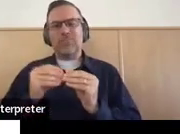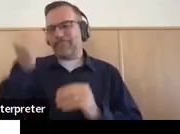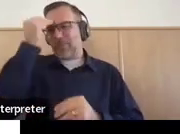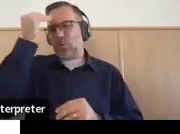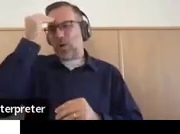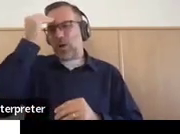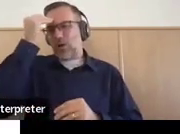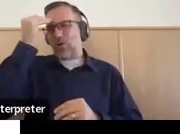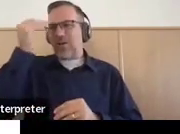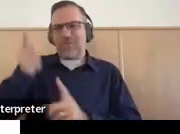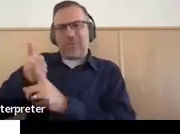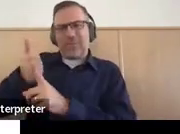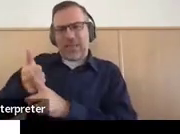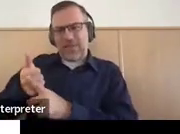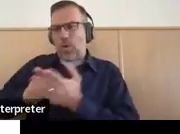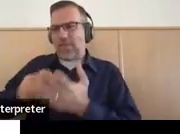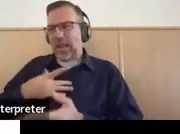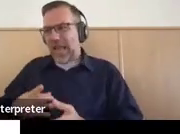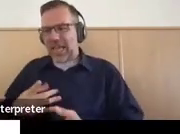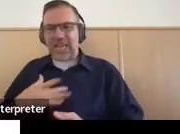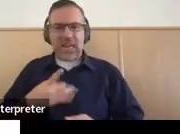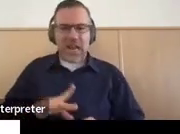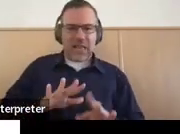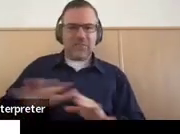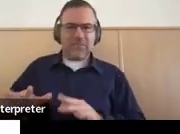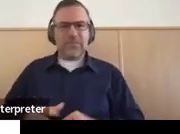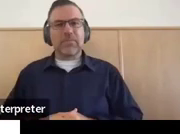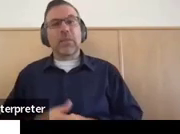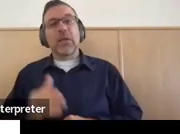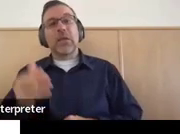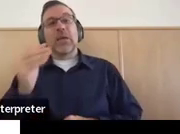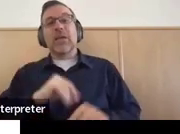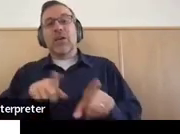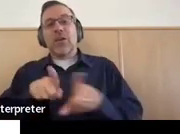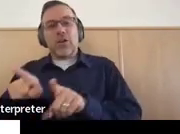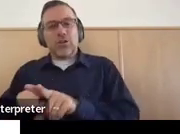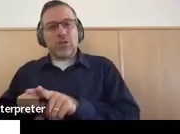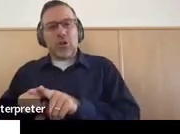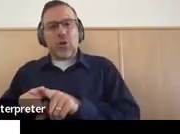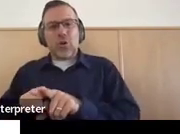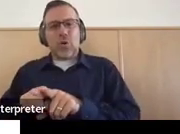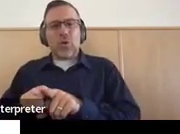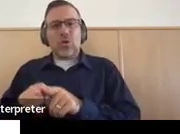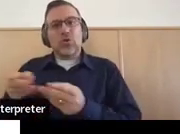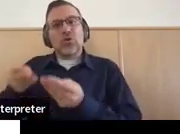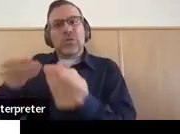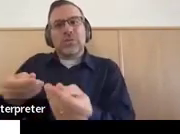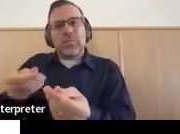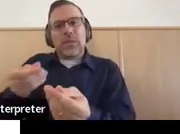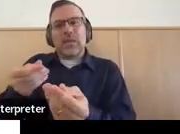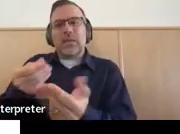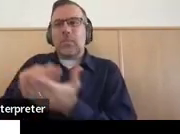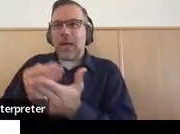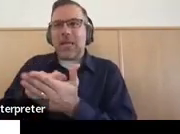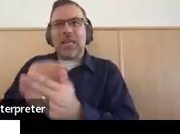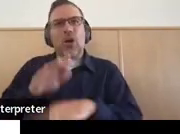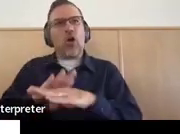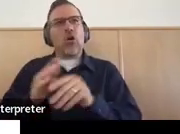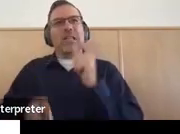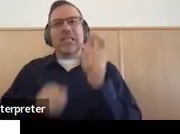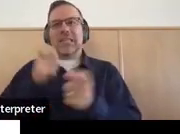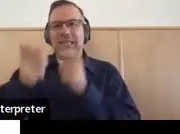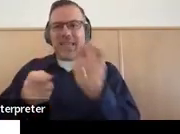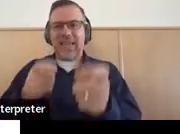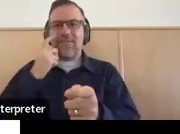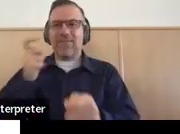focus. Another thing to have a meaningful life is to spend money on people more than things. And I think that was something that kind of came